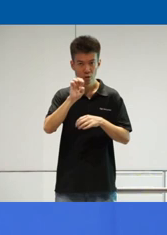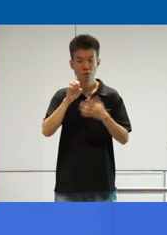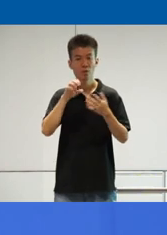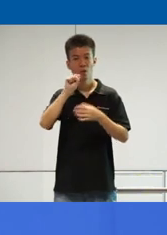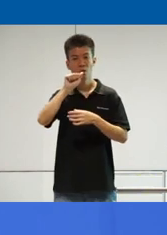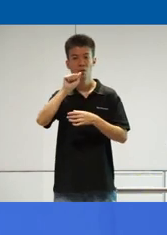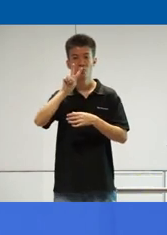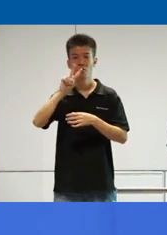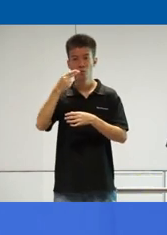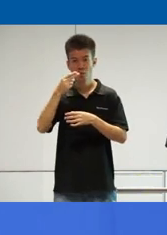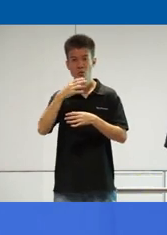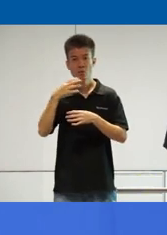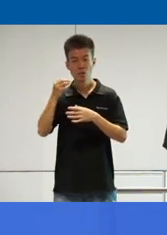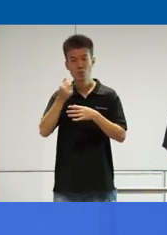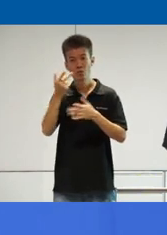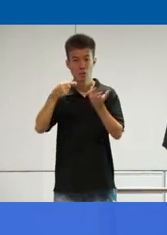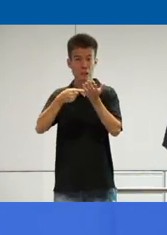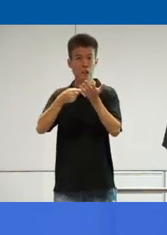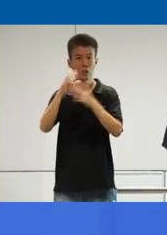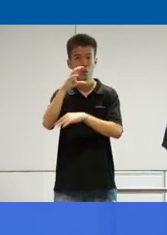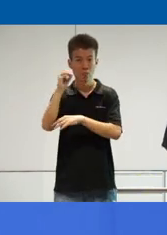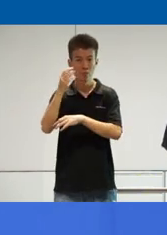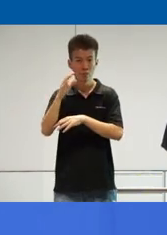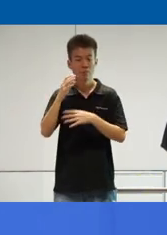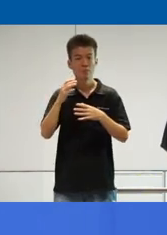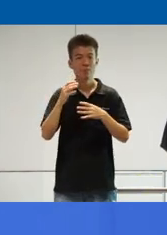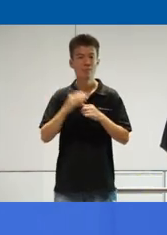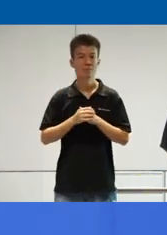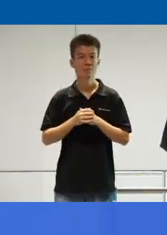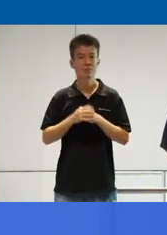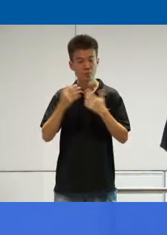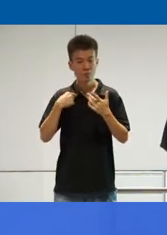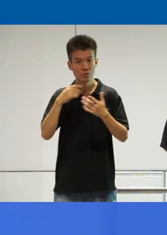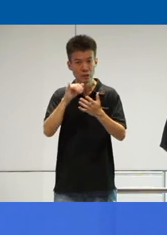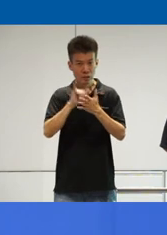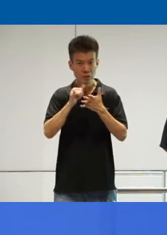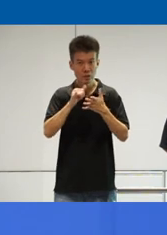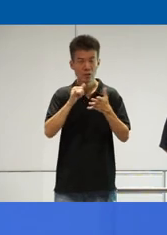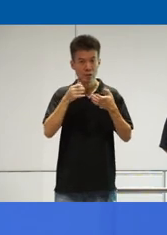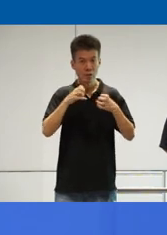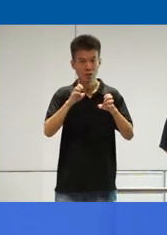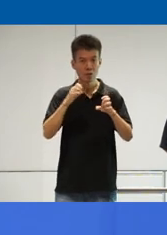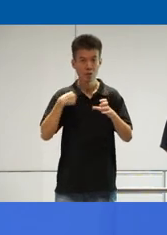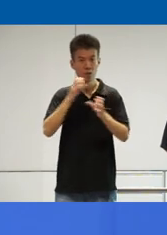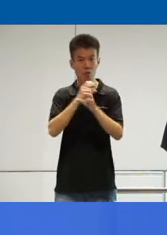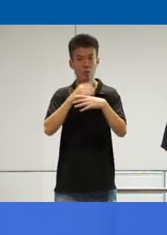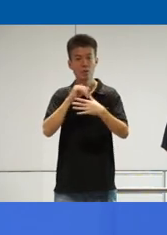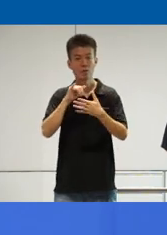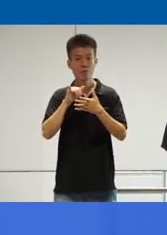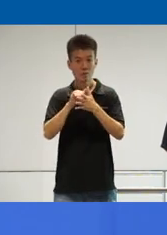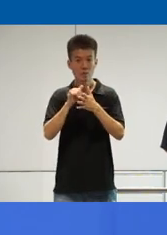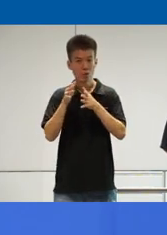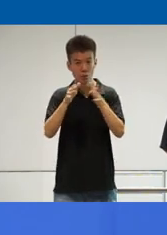SAVH, and two tech companies. And with joint effort, we also created a wayfinding